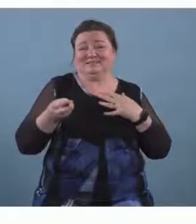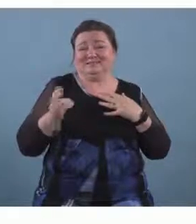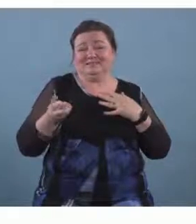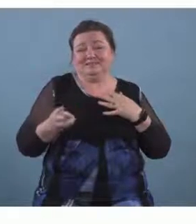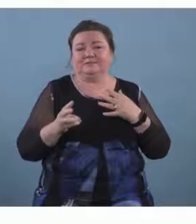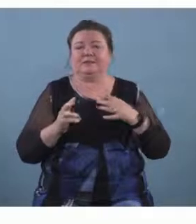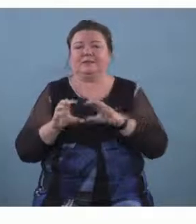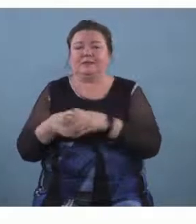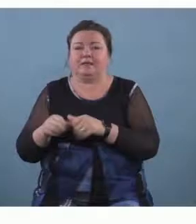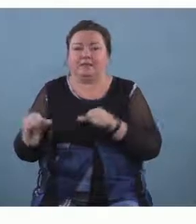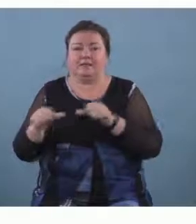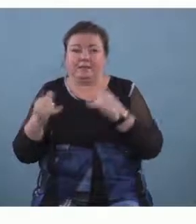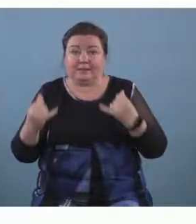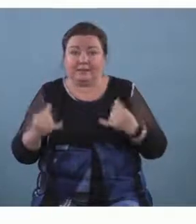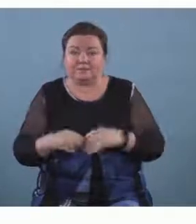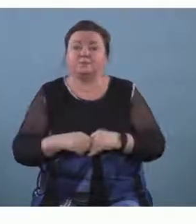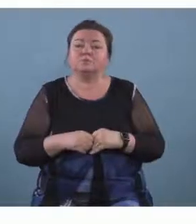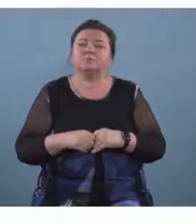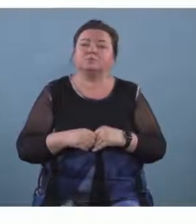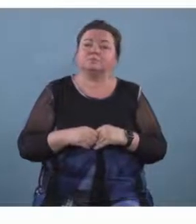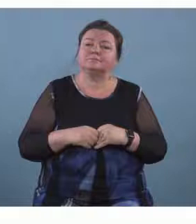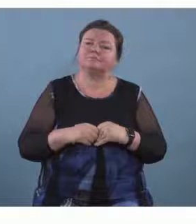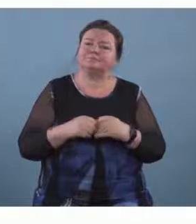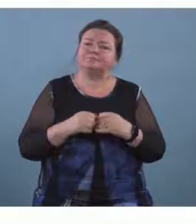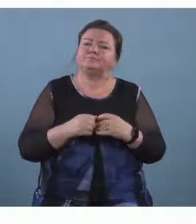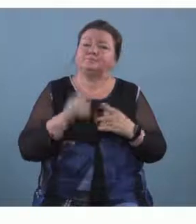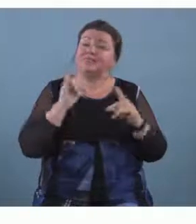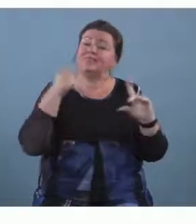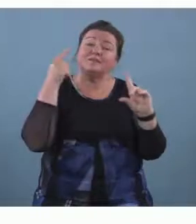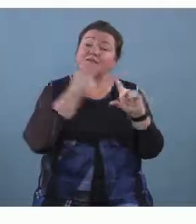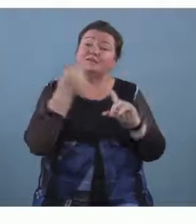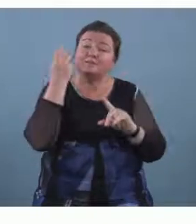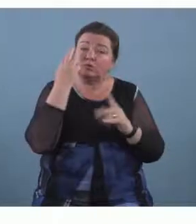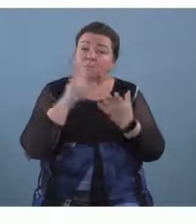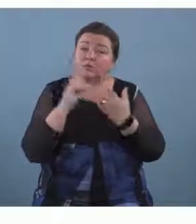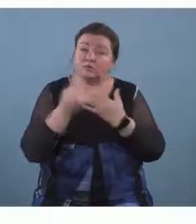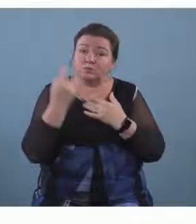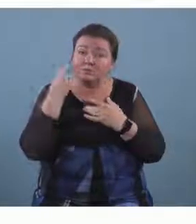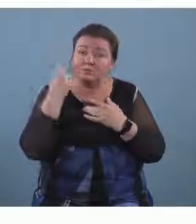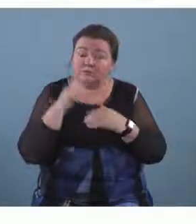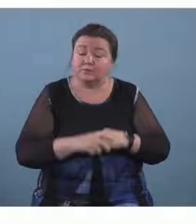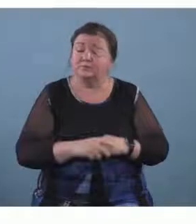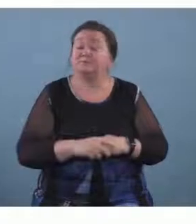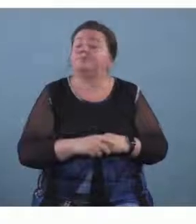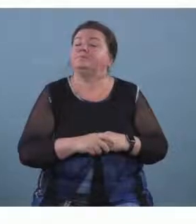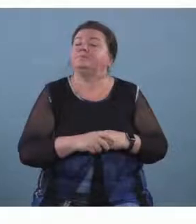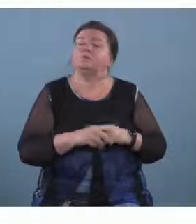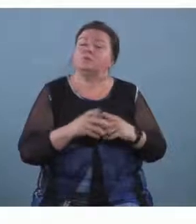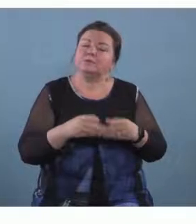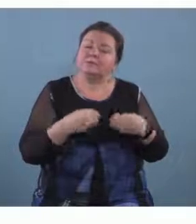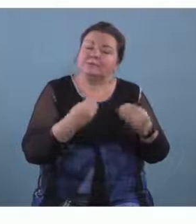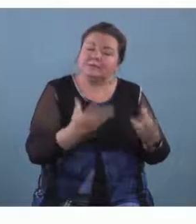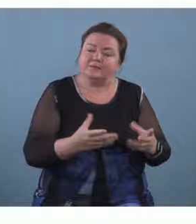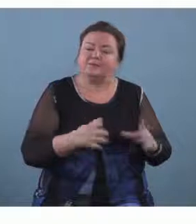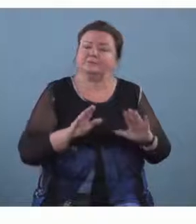but it's been quite revealing the aim of this project is very much about uh enabling uh